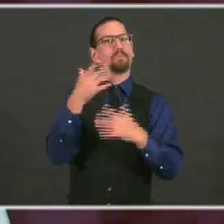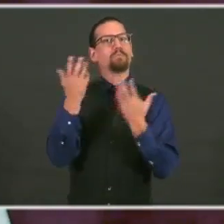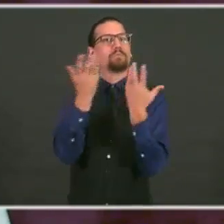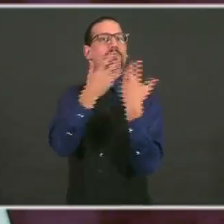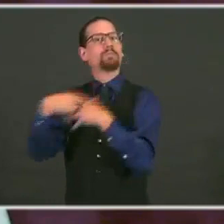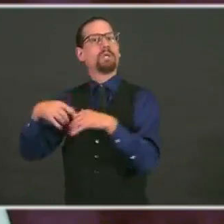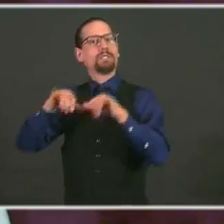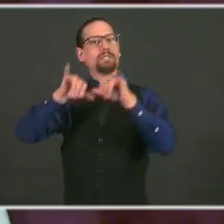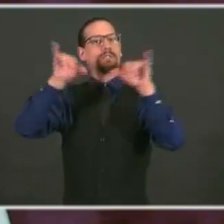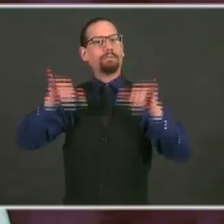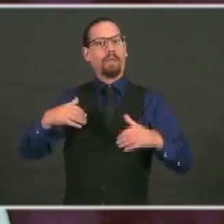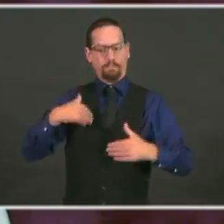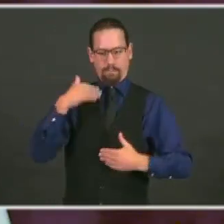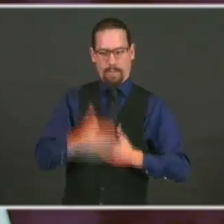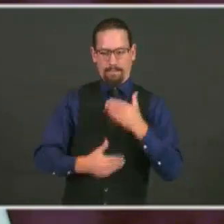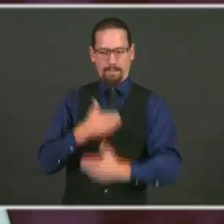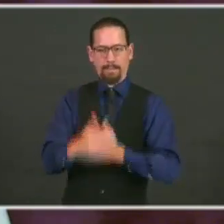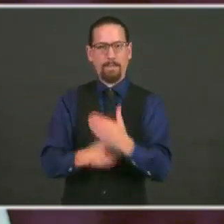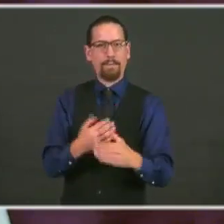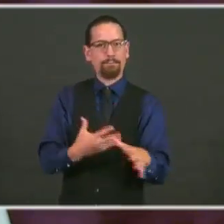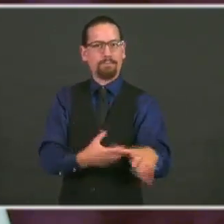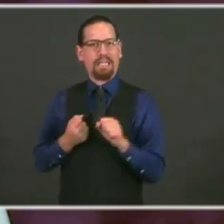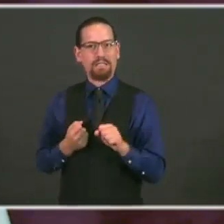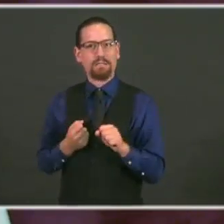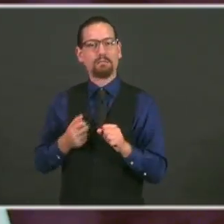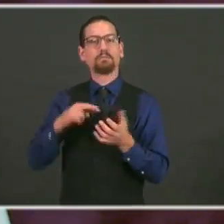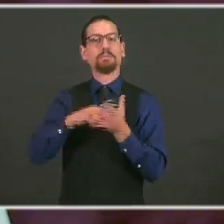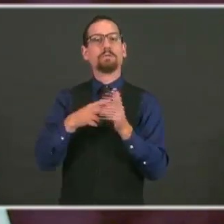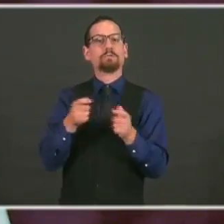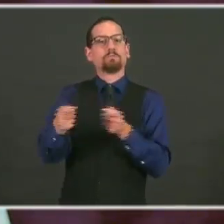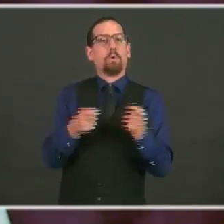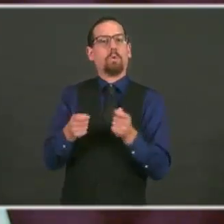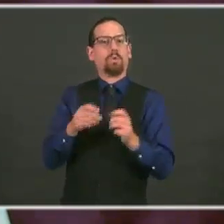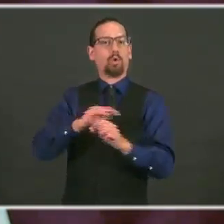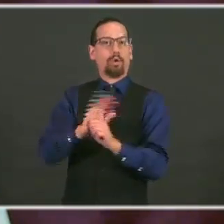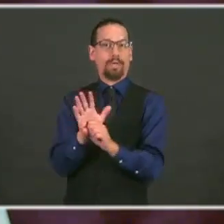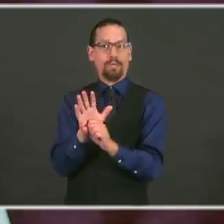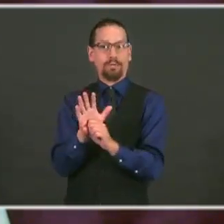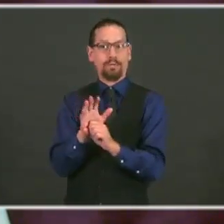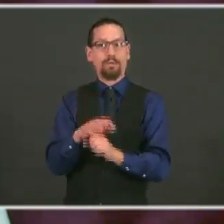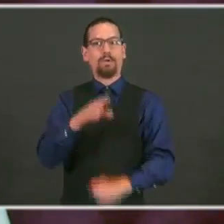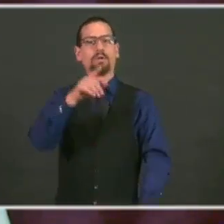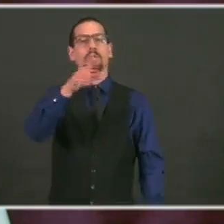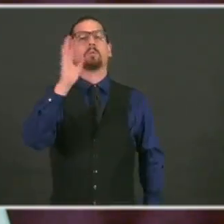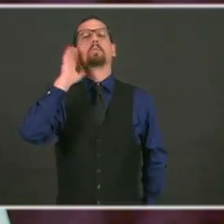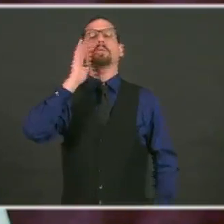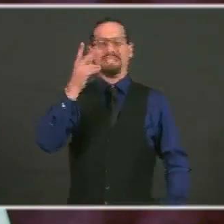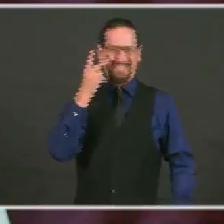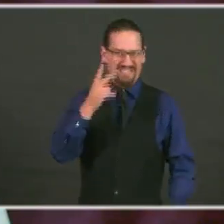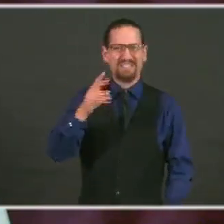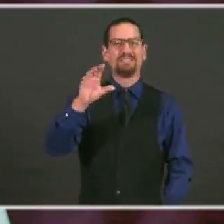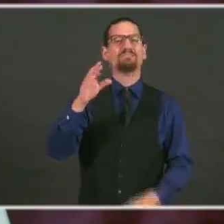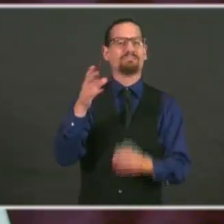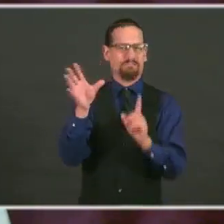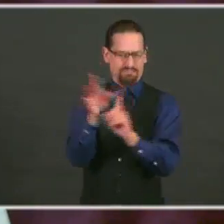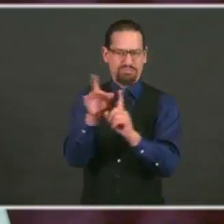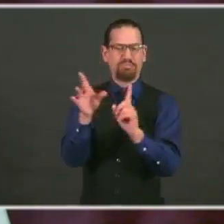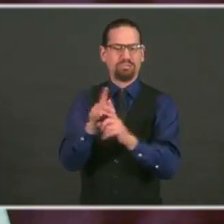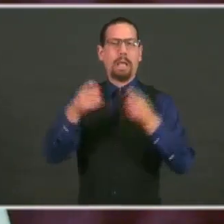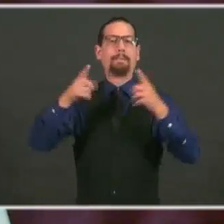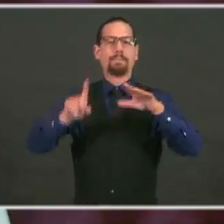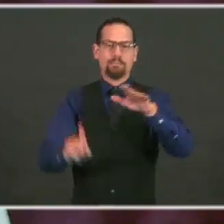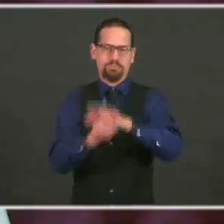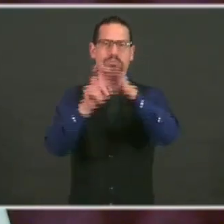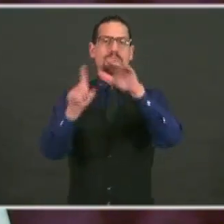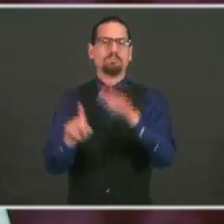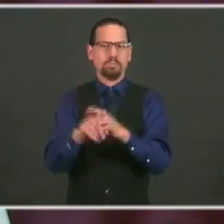And, listen, we will continue to see cases in school, just as we've seen cases all summer long. But based on what